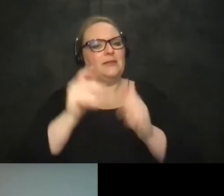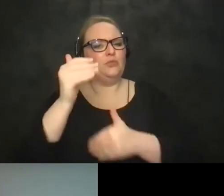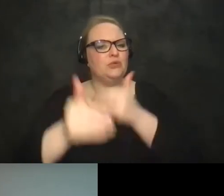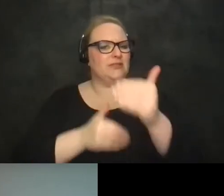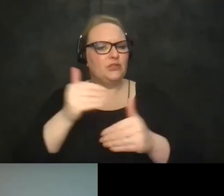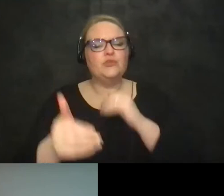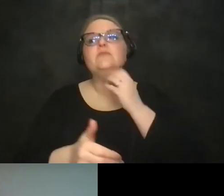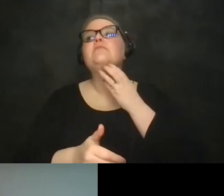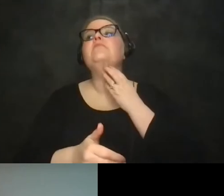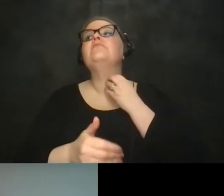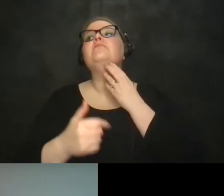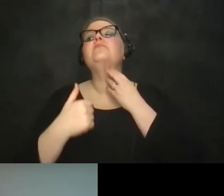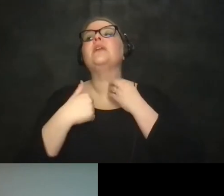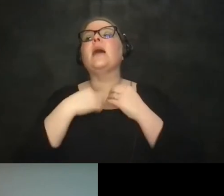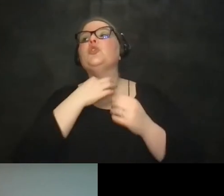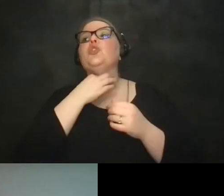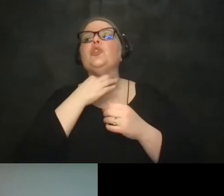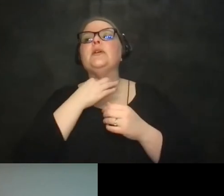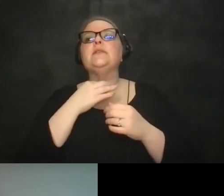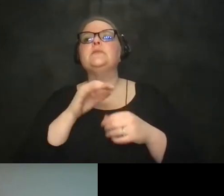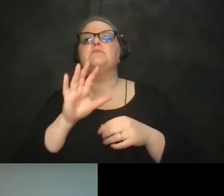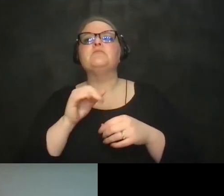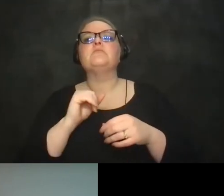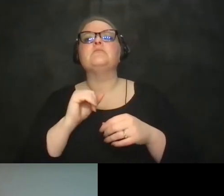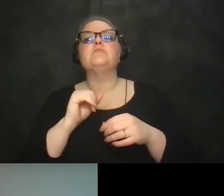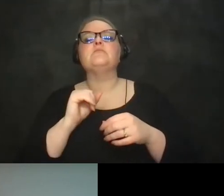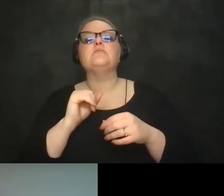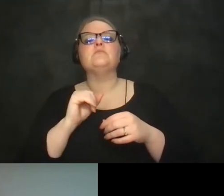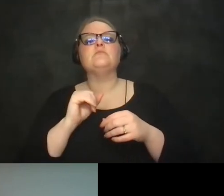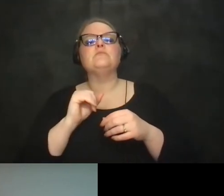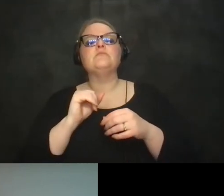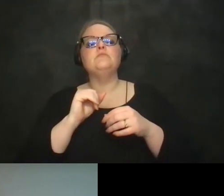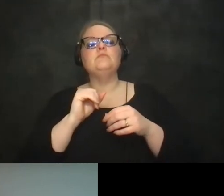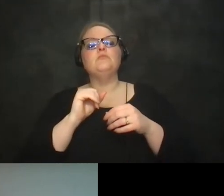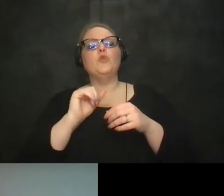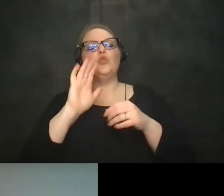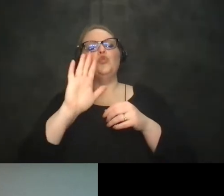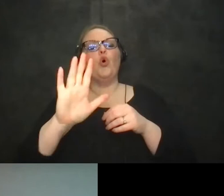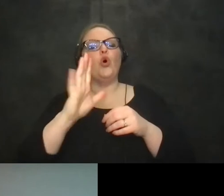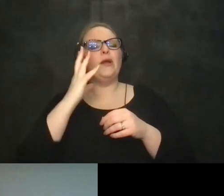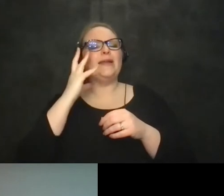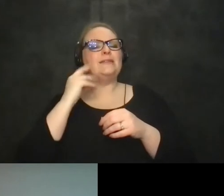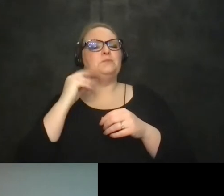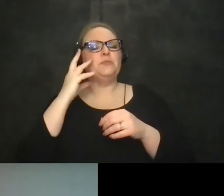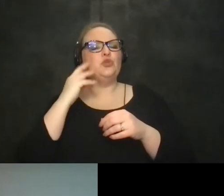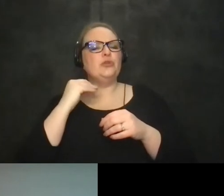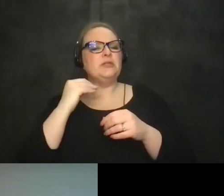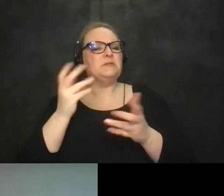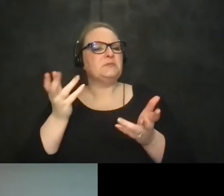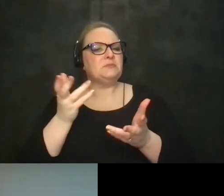and i'm interested to know um a little bit from you uh what's been your experience of